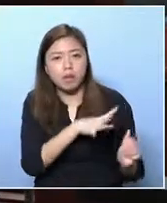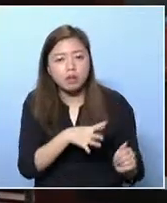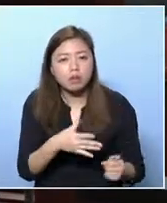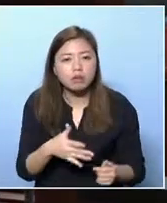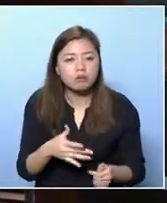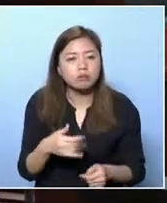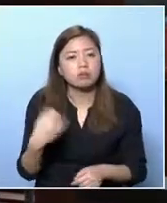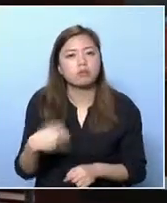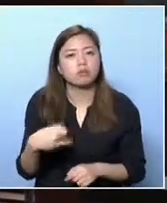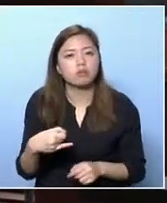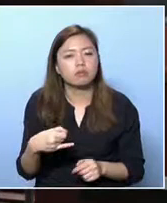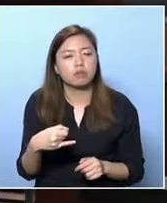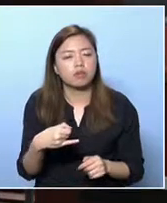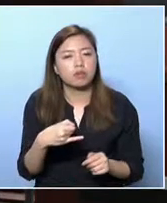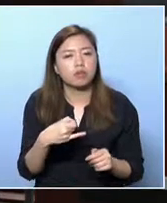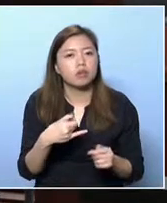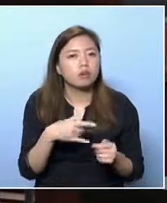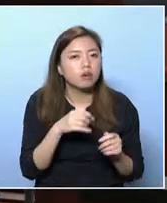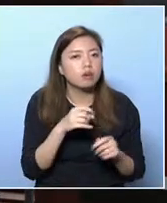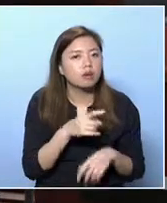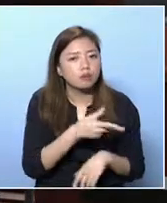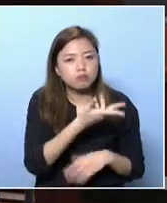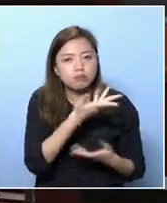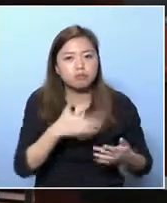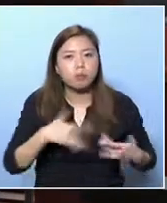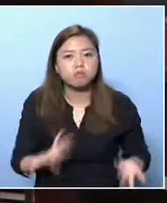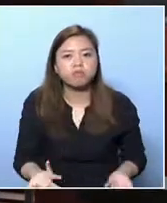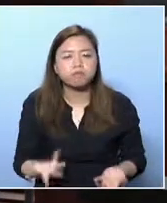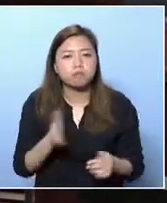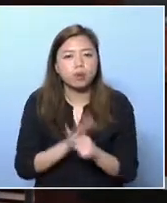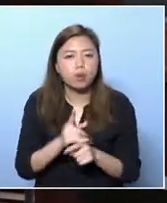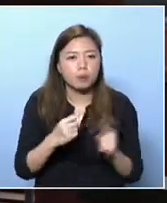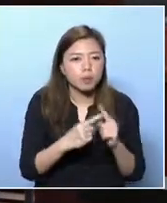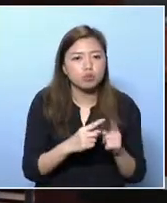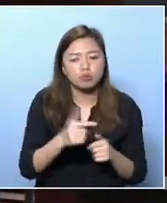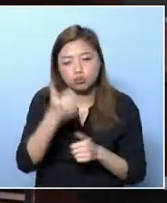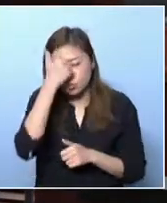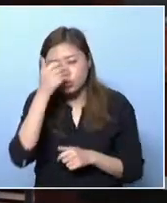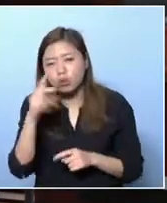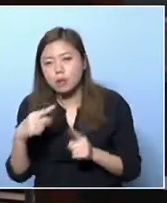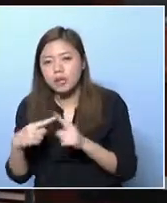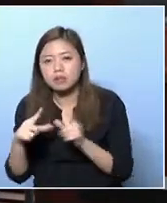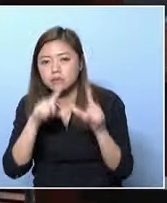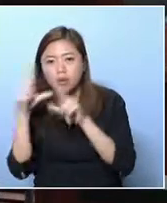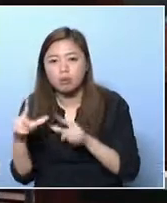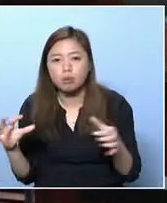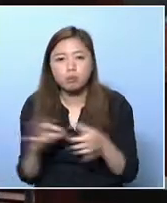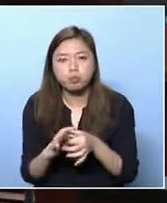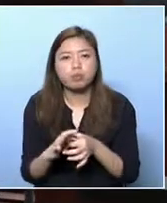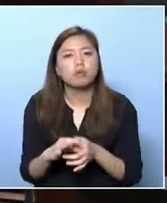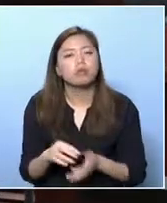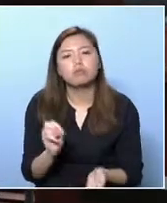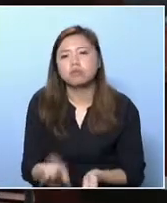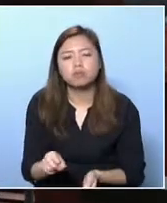and you won't resume the land. There's nothing we can nudge the government into action,